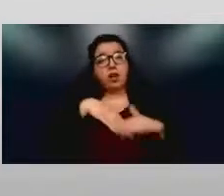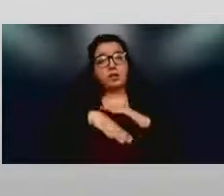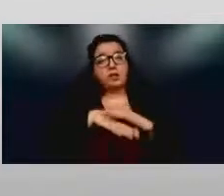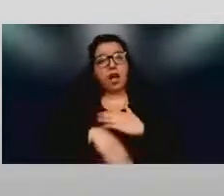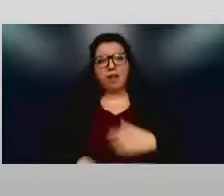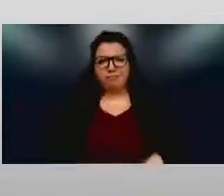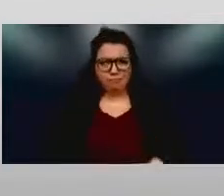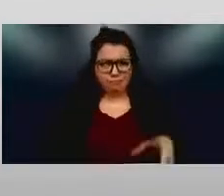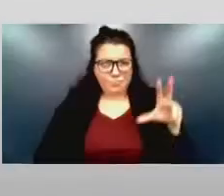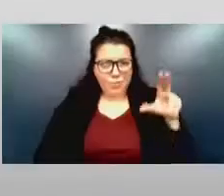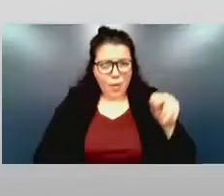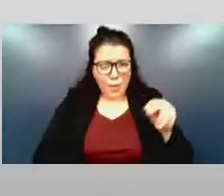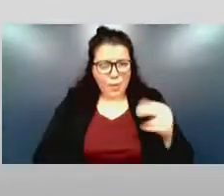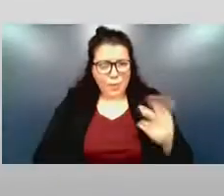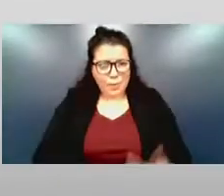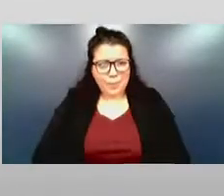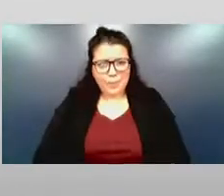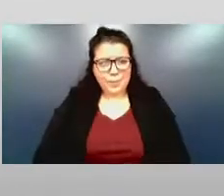way.